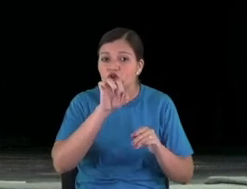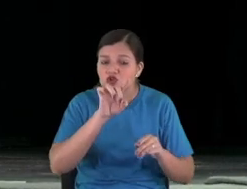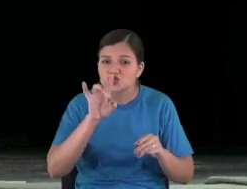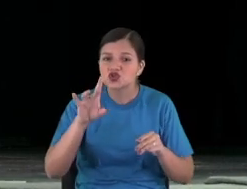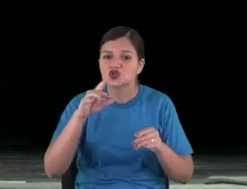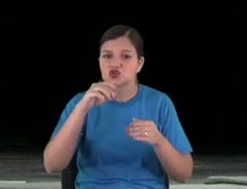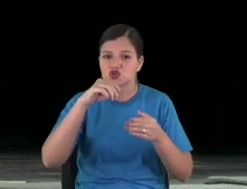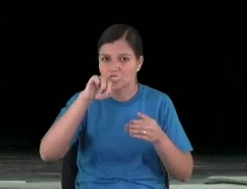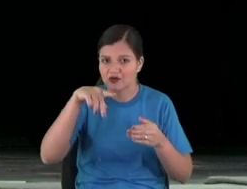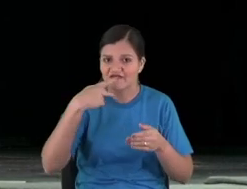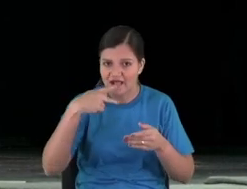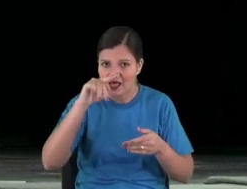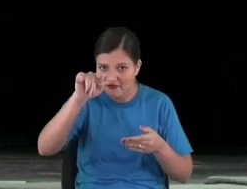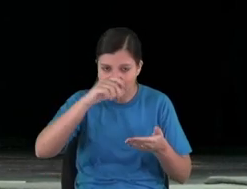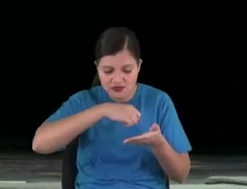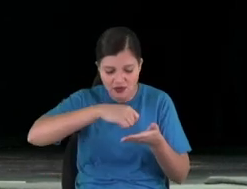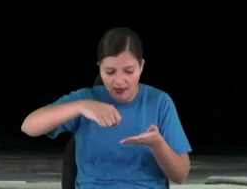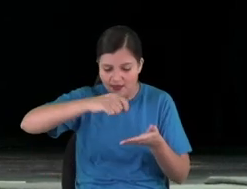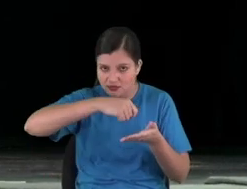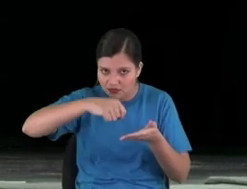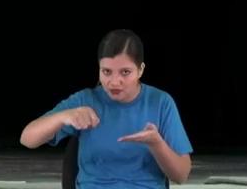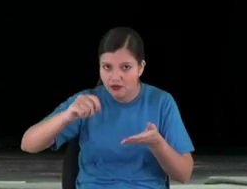We are going to say the verses.